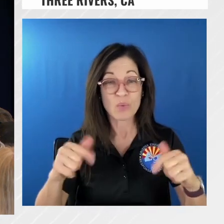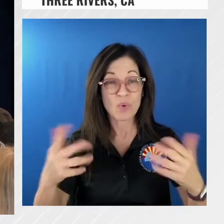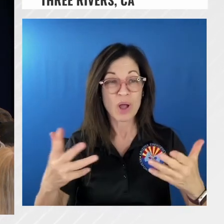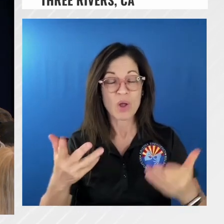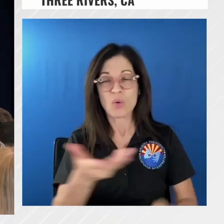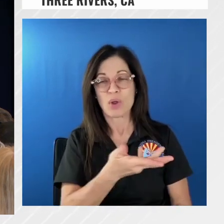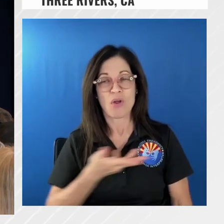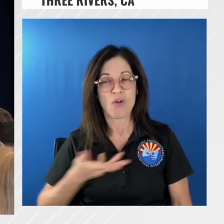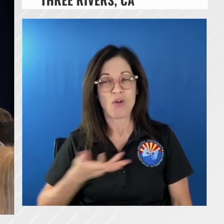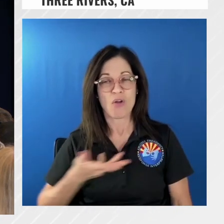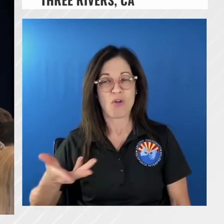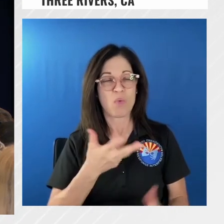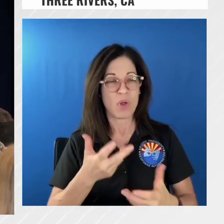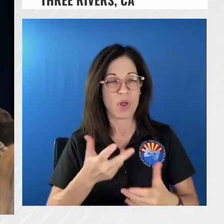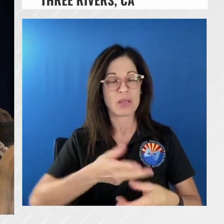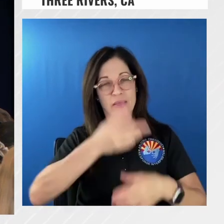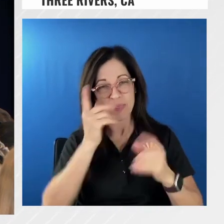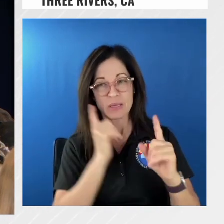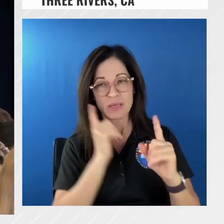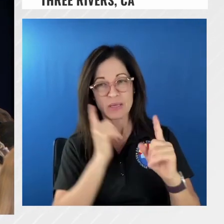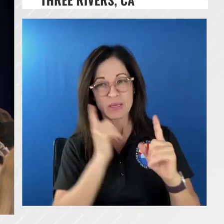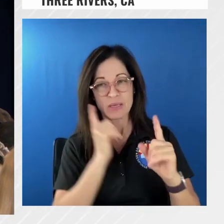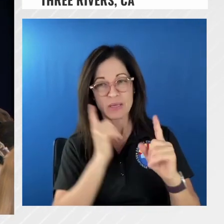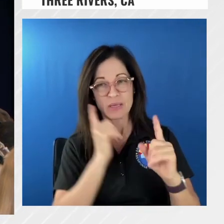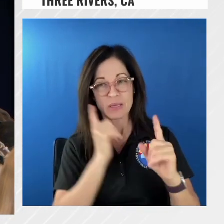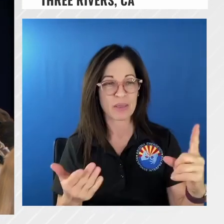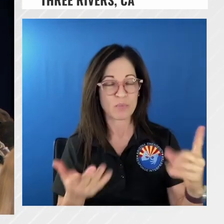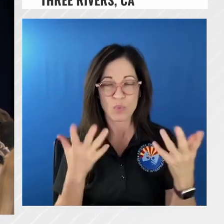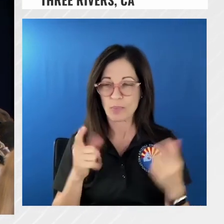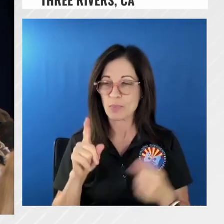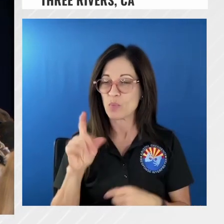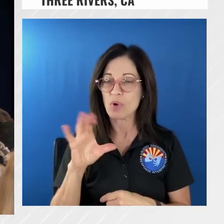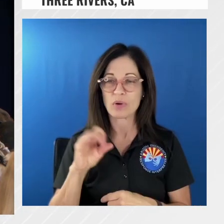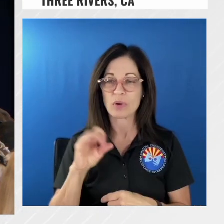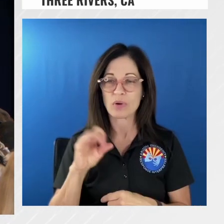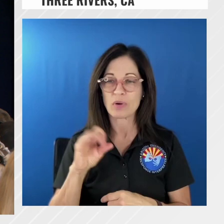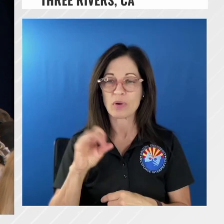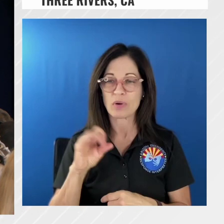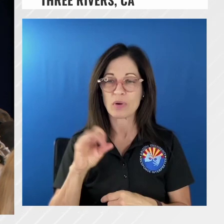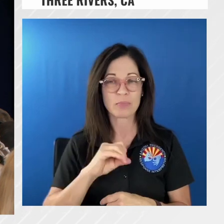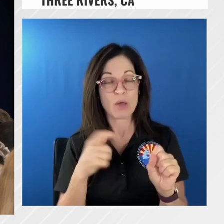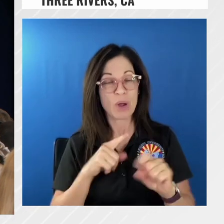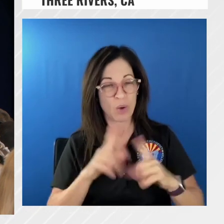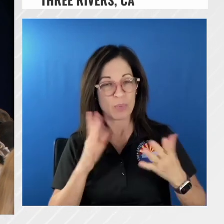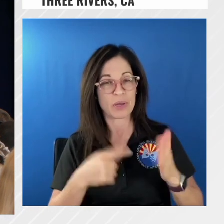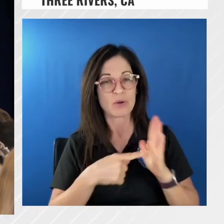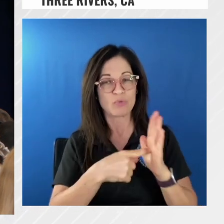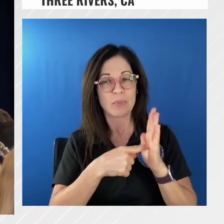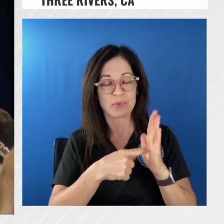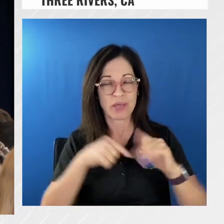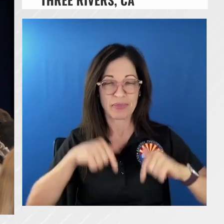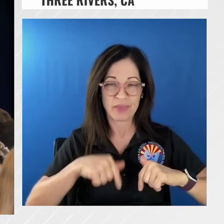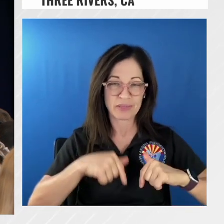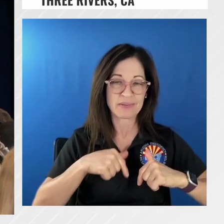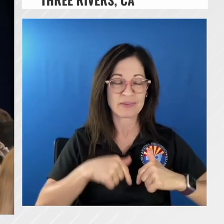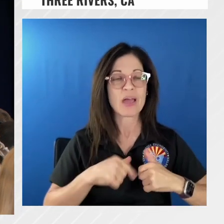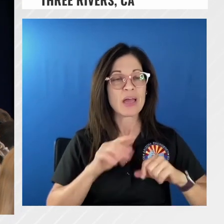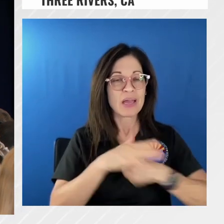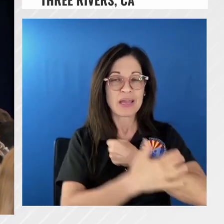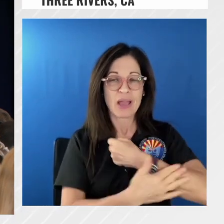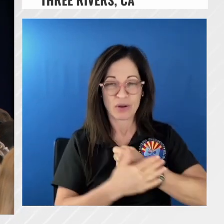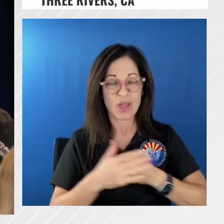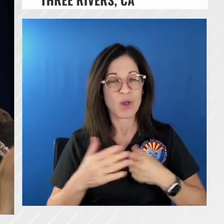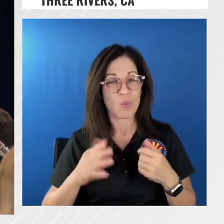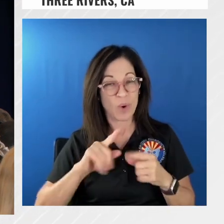thing we want everything to be safe but i'm going to be here as representative of this county when the incident management team goes home so i just want you to know that